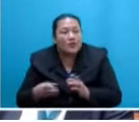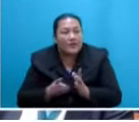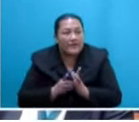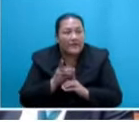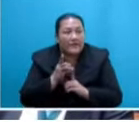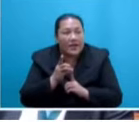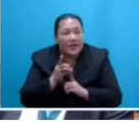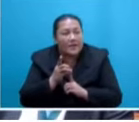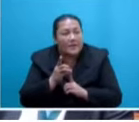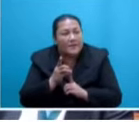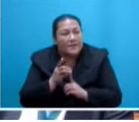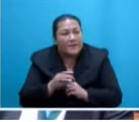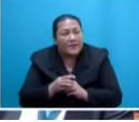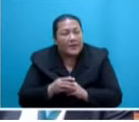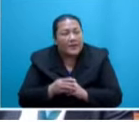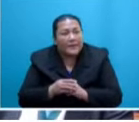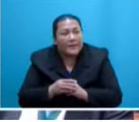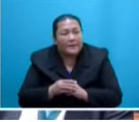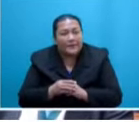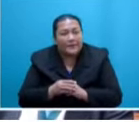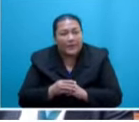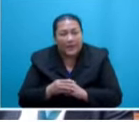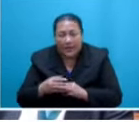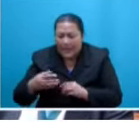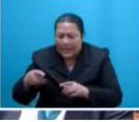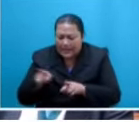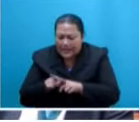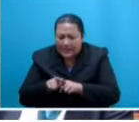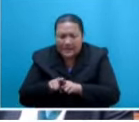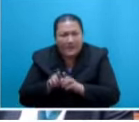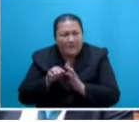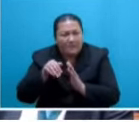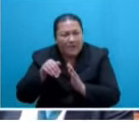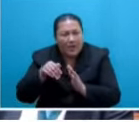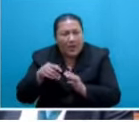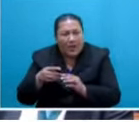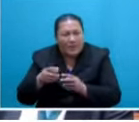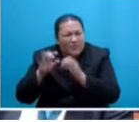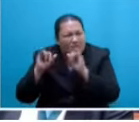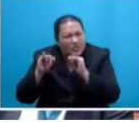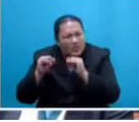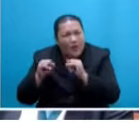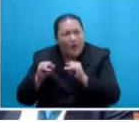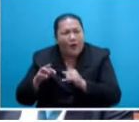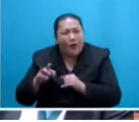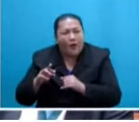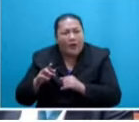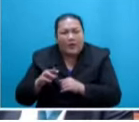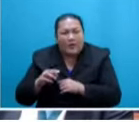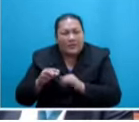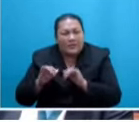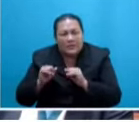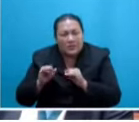excessive authority that appears to be a case for nightmare, it is a nightmare for them because they have not been able to